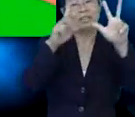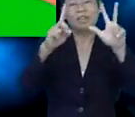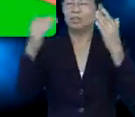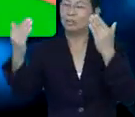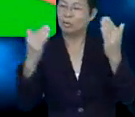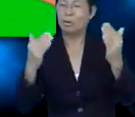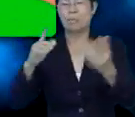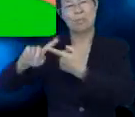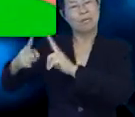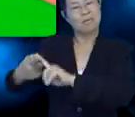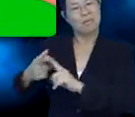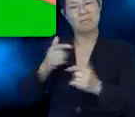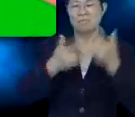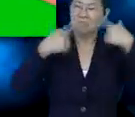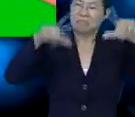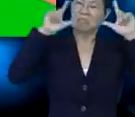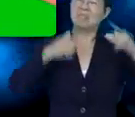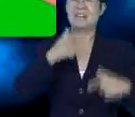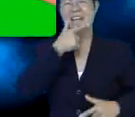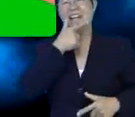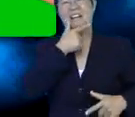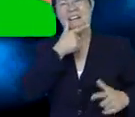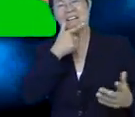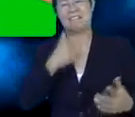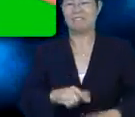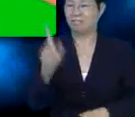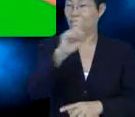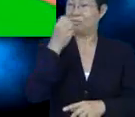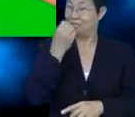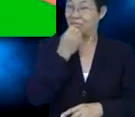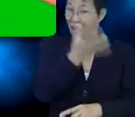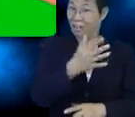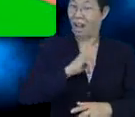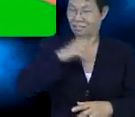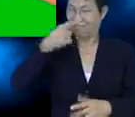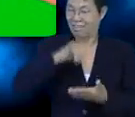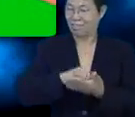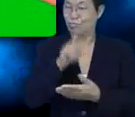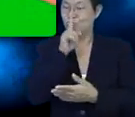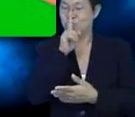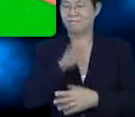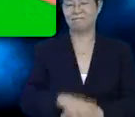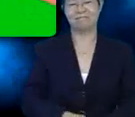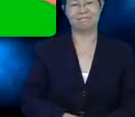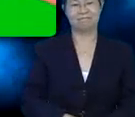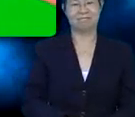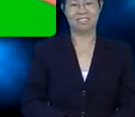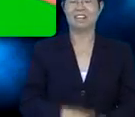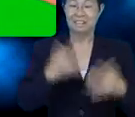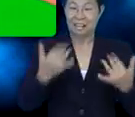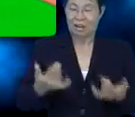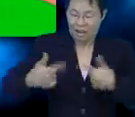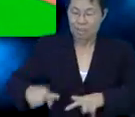popular 3D shape compared to my friends. Hi, hi, Don't tell them that I said that.